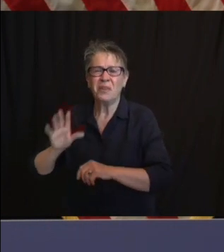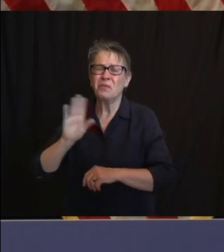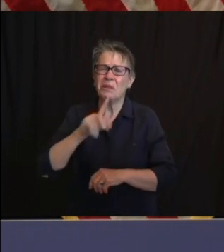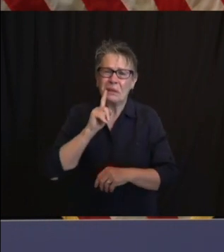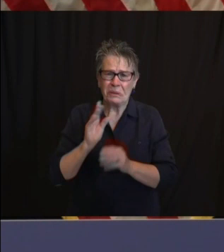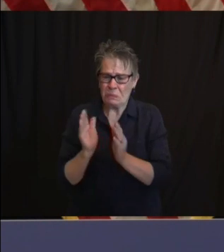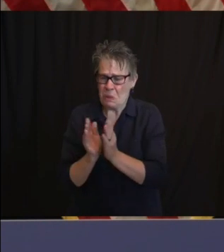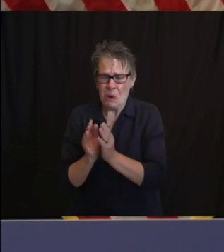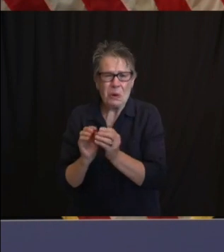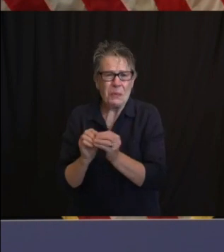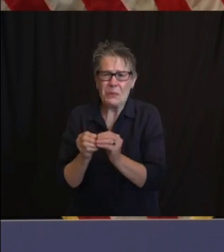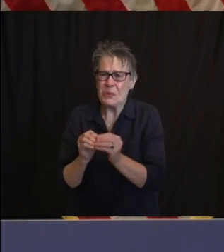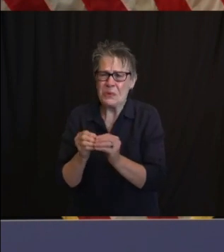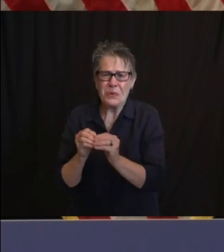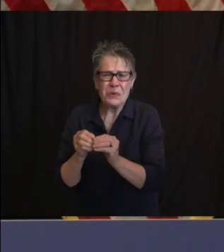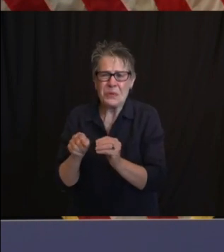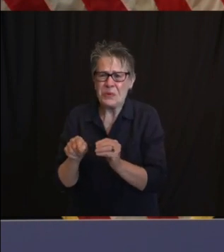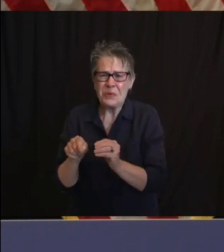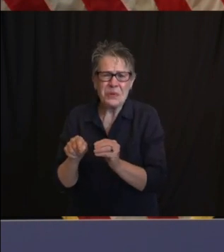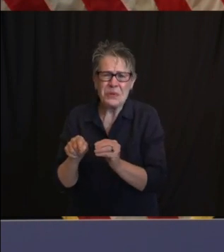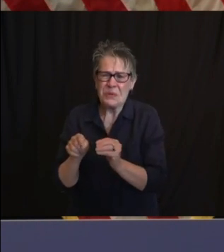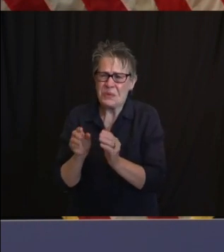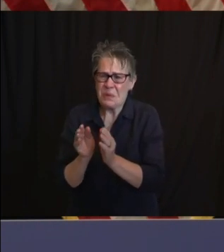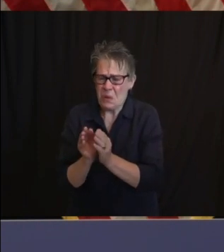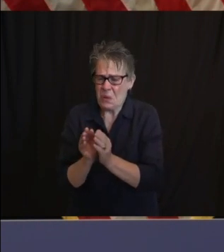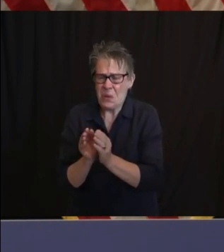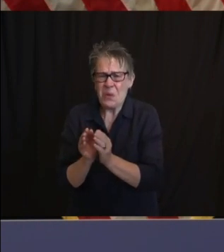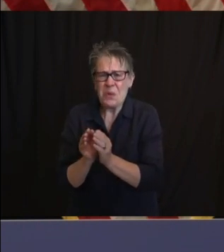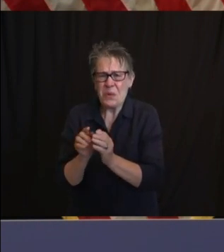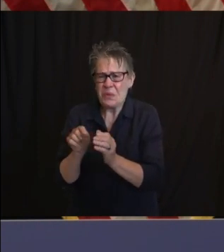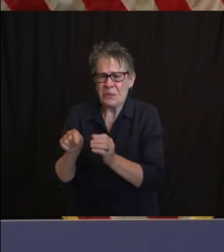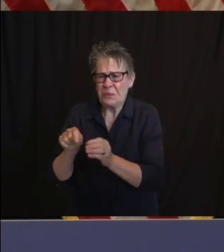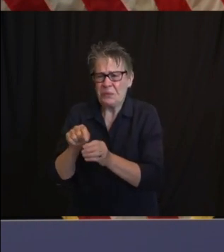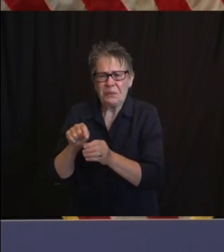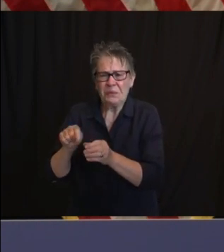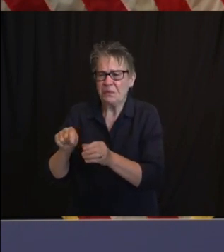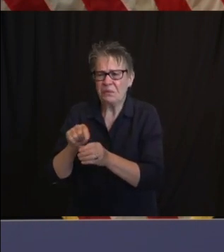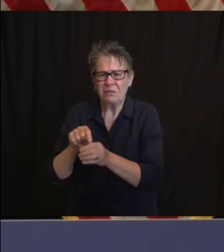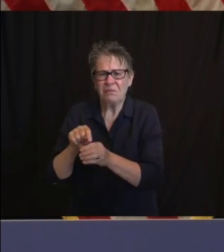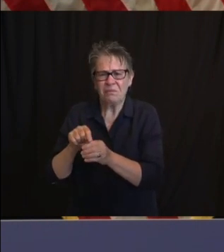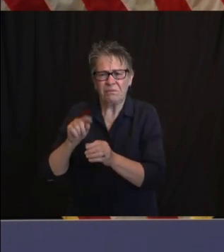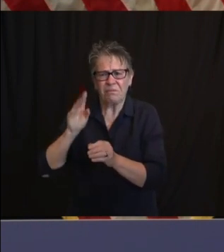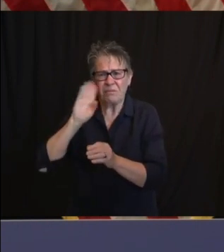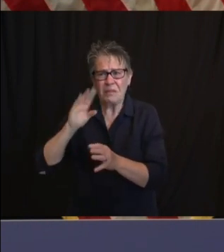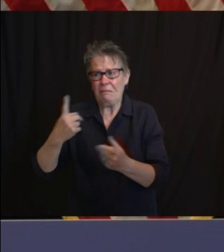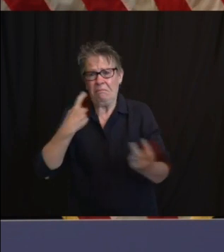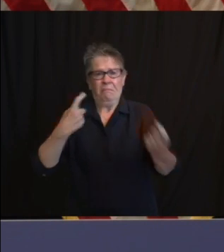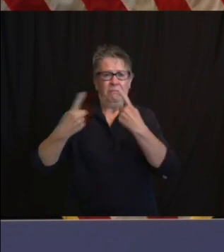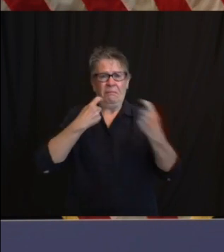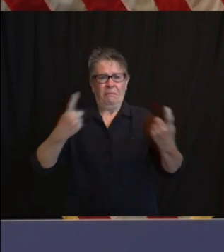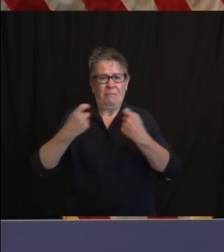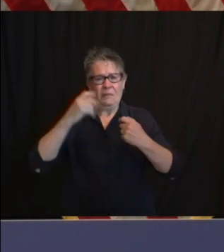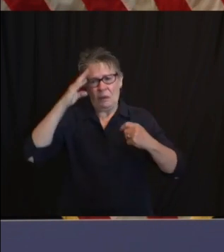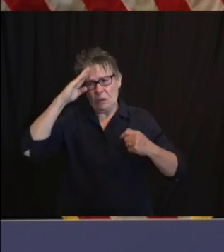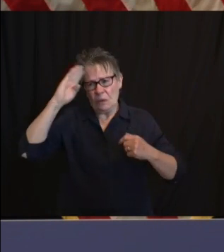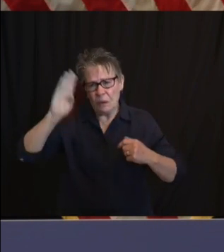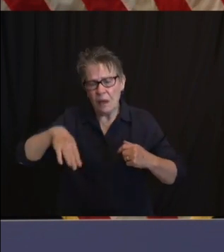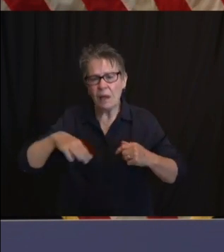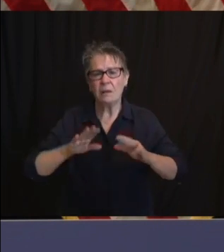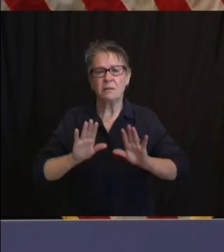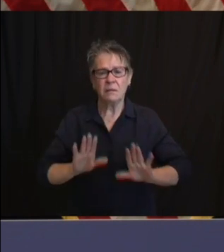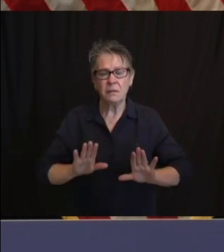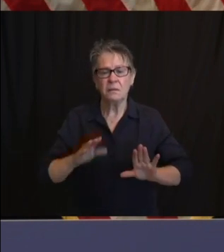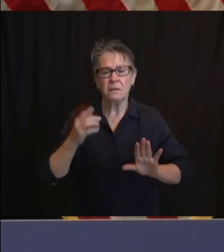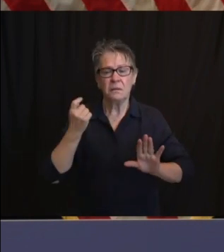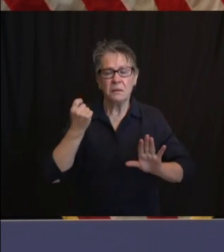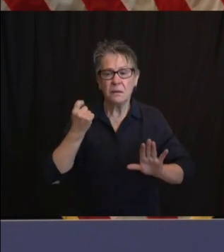apples and their behavior. I, I, I don't begrudge that at all. I can understand it, but I do want to plead with you all, both in the